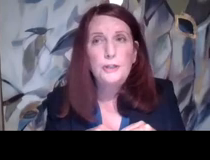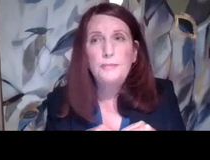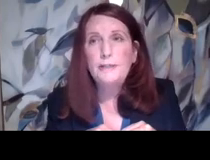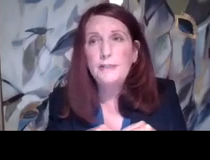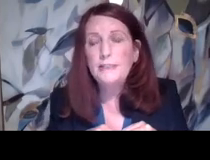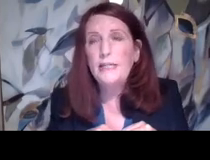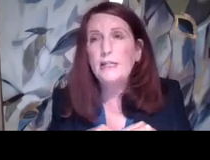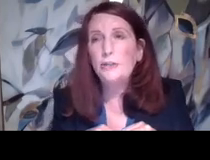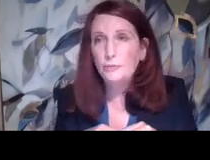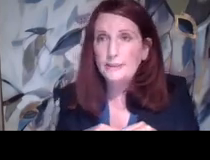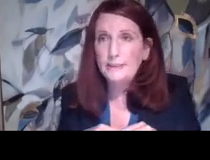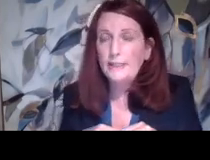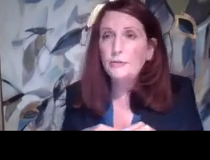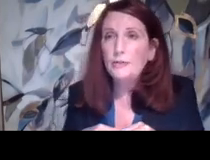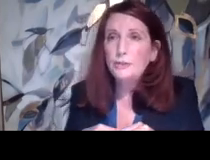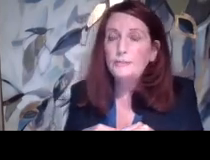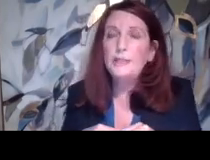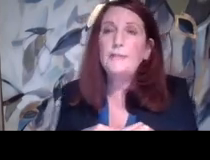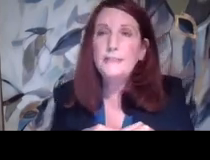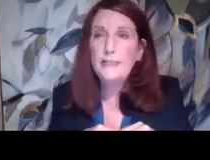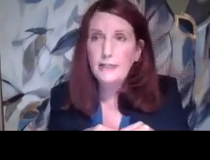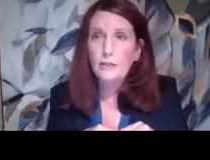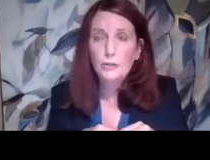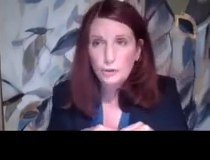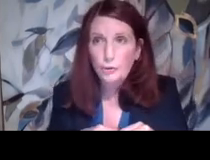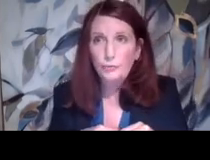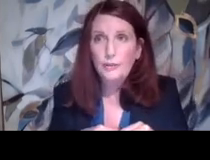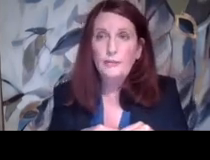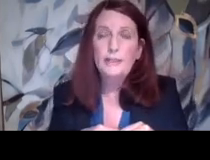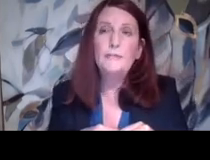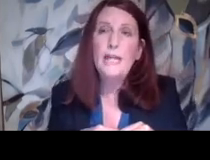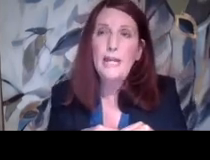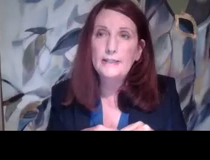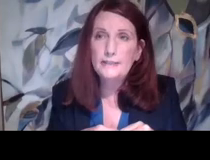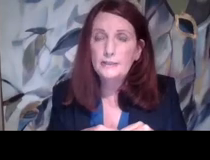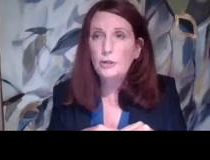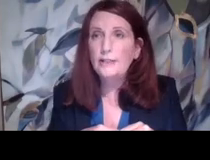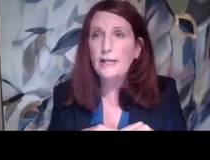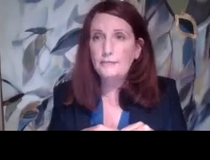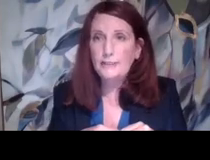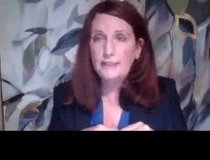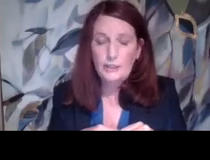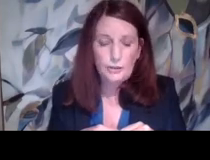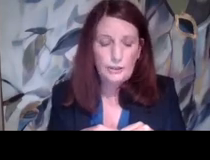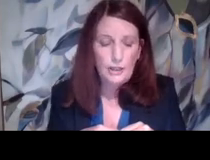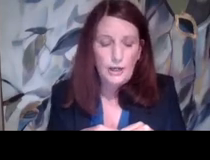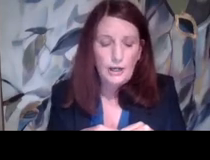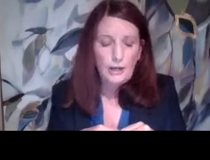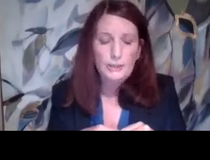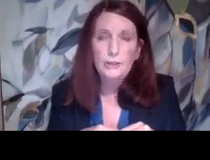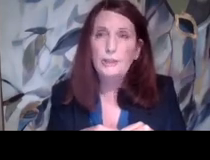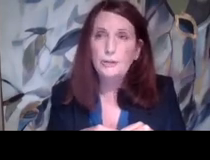it shouldn't be investigated two months later. It should be investigated soon, within days to start that investigation.